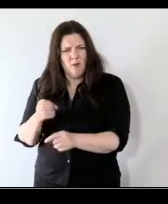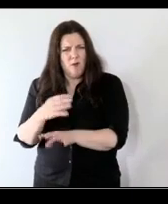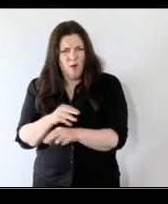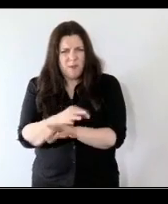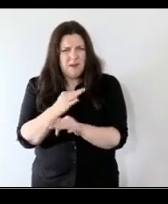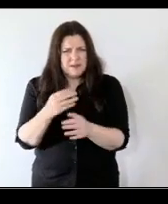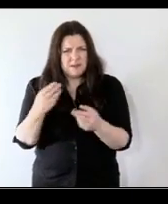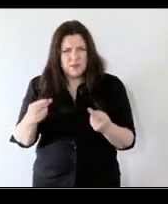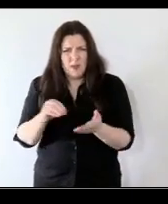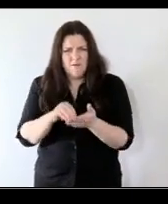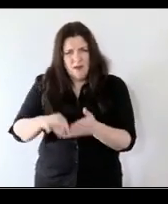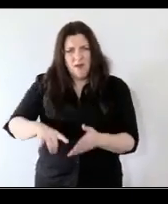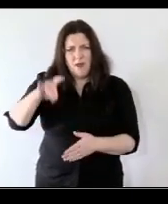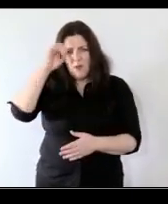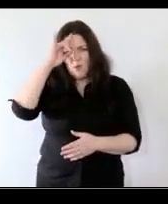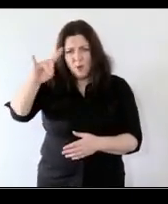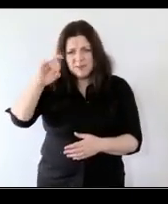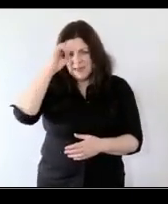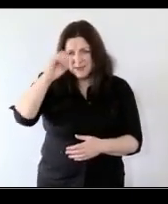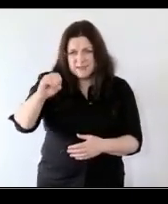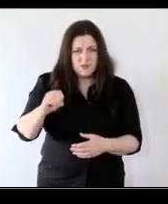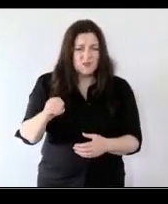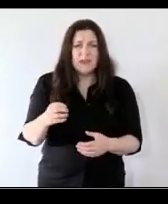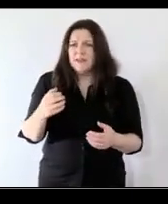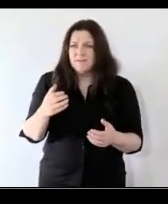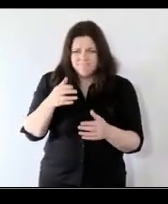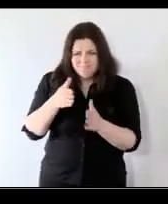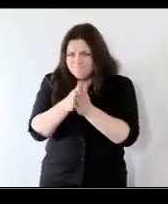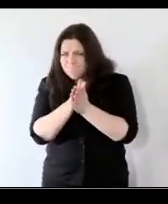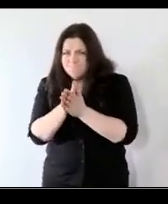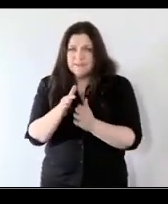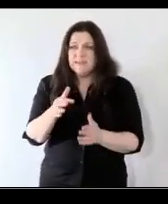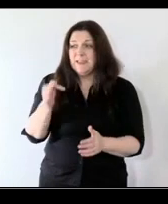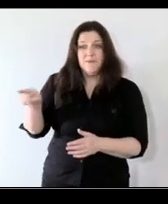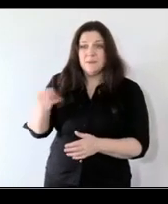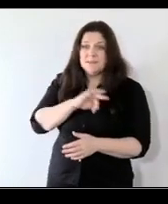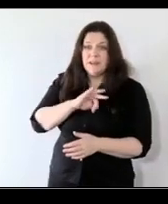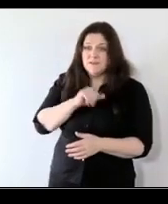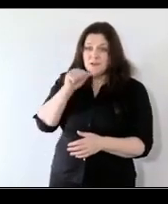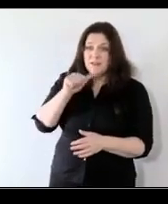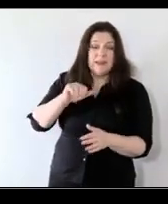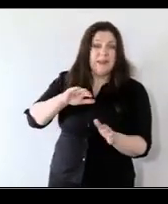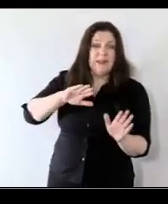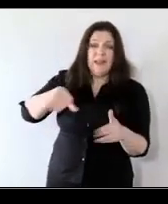expectations for their children uh even those who who wouldn't have gone further than the junior cert over half of them